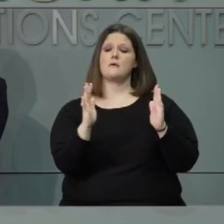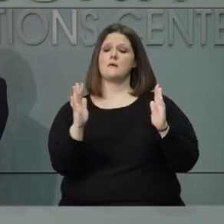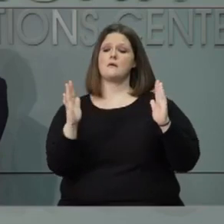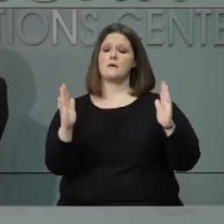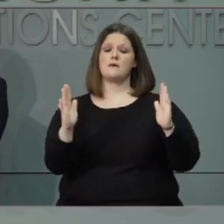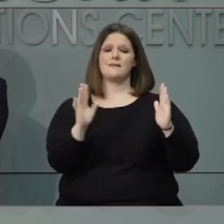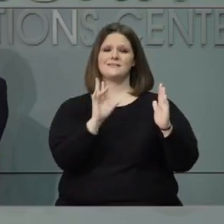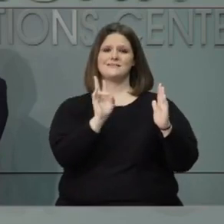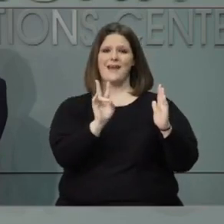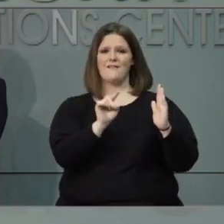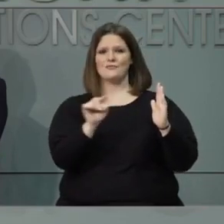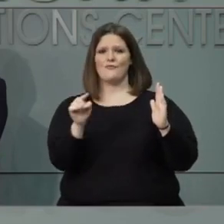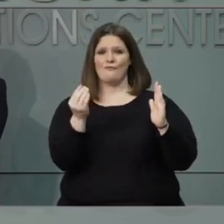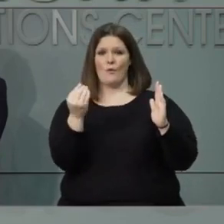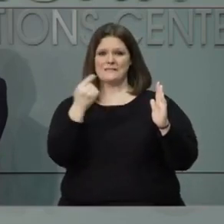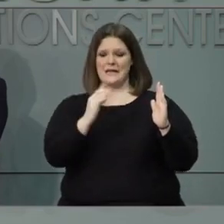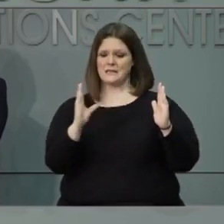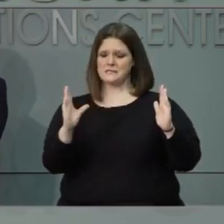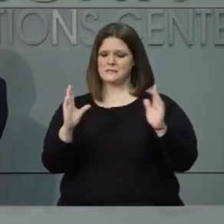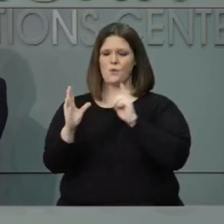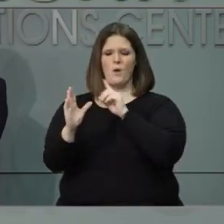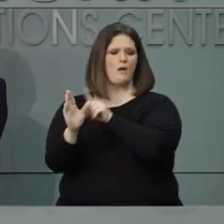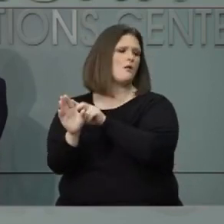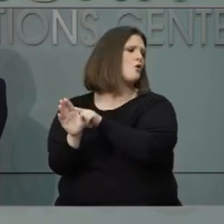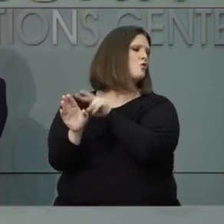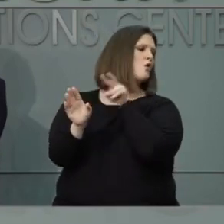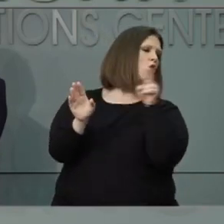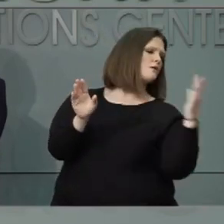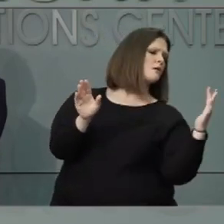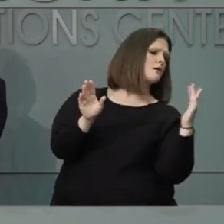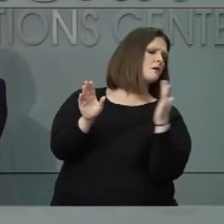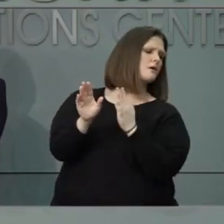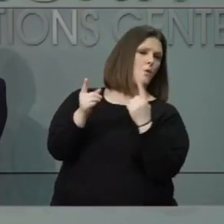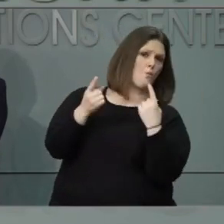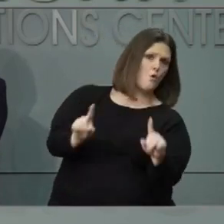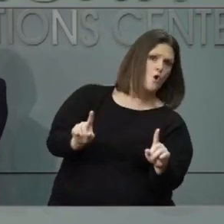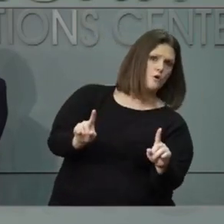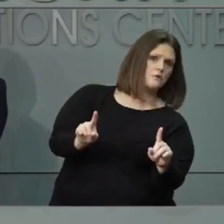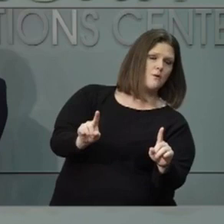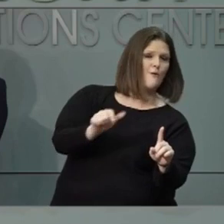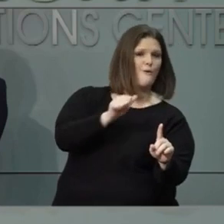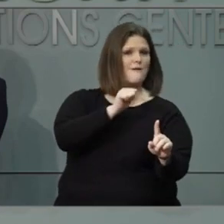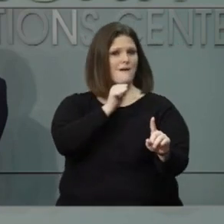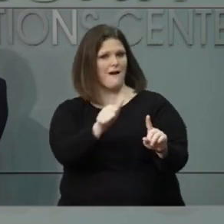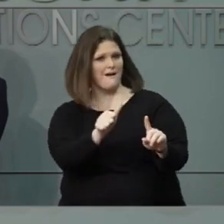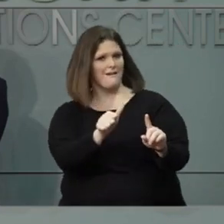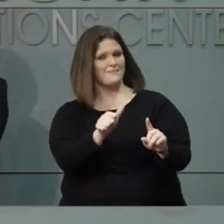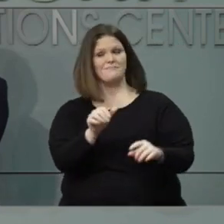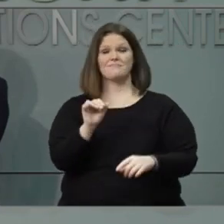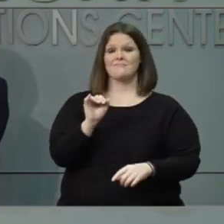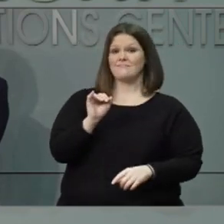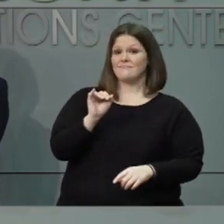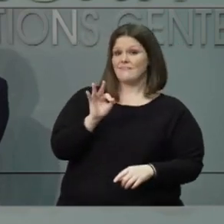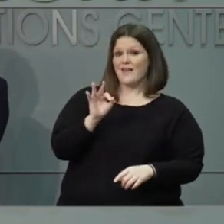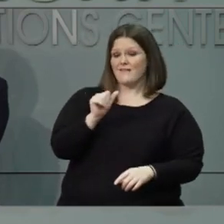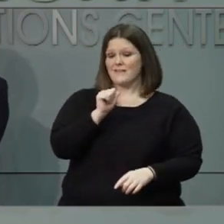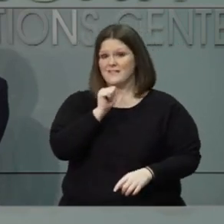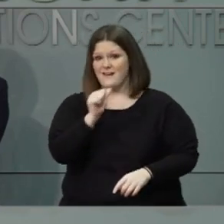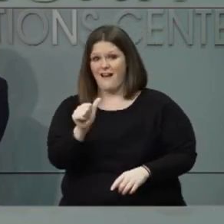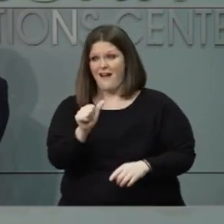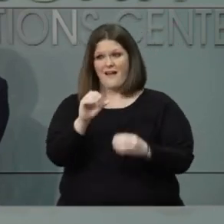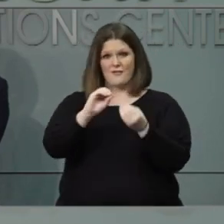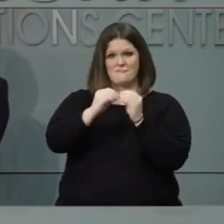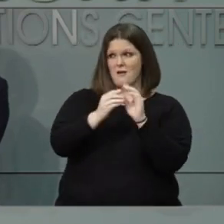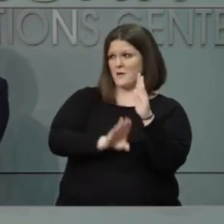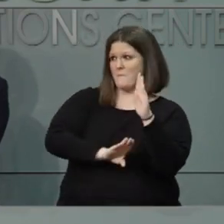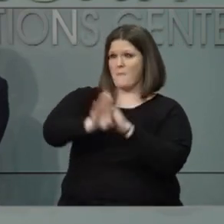working. And if not, we will do what we need to do to protect the health and safety of North